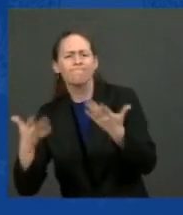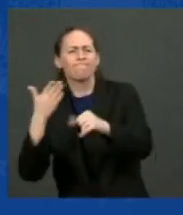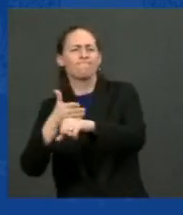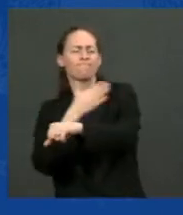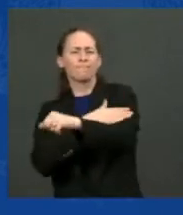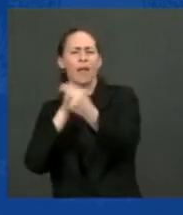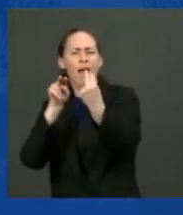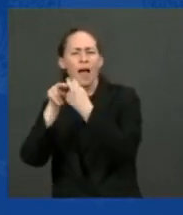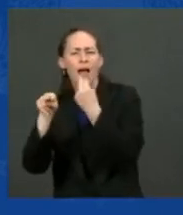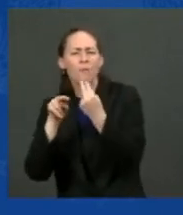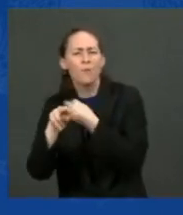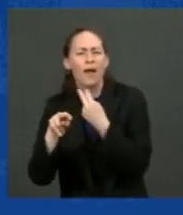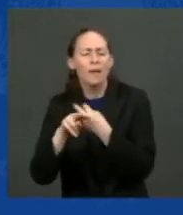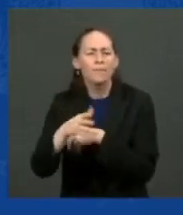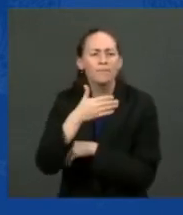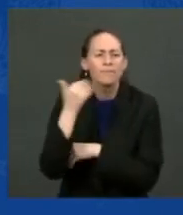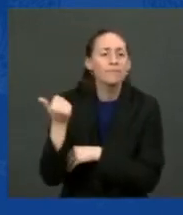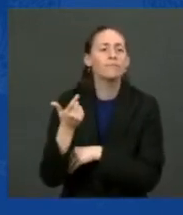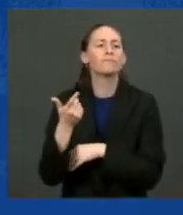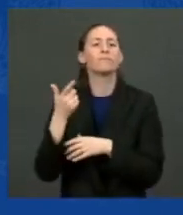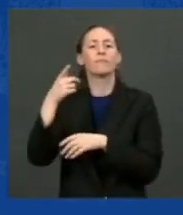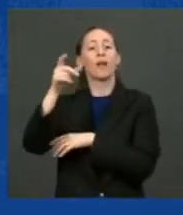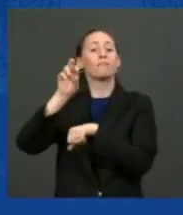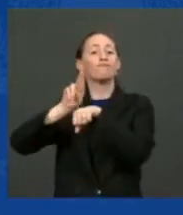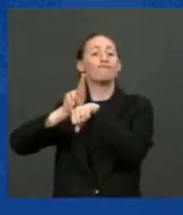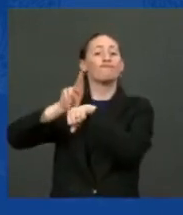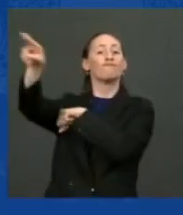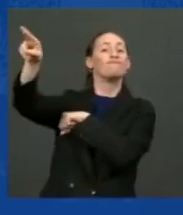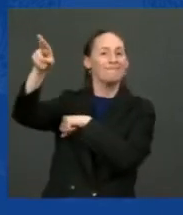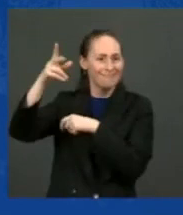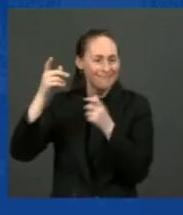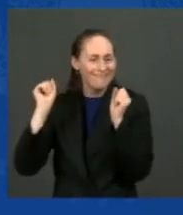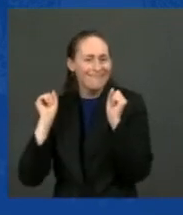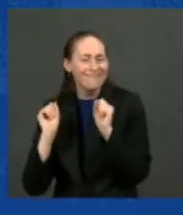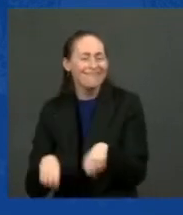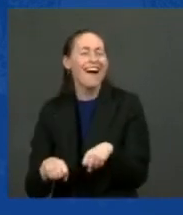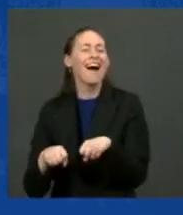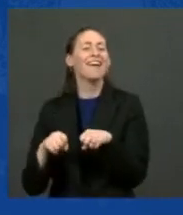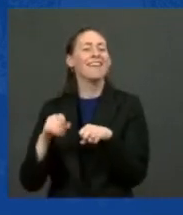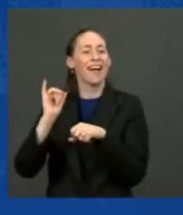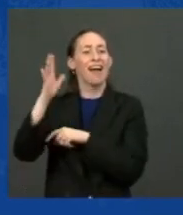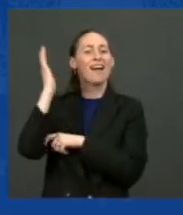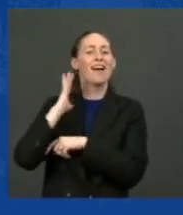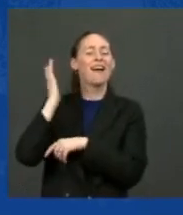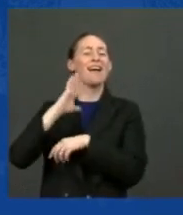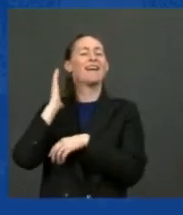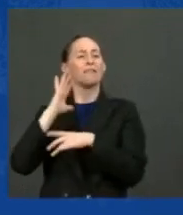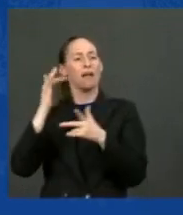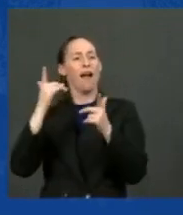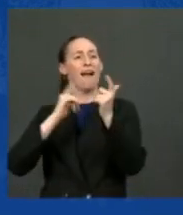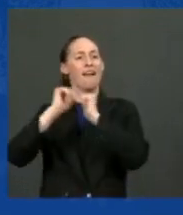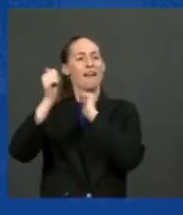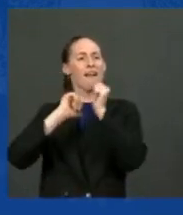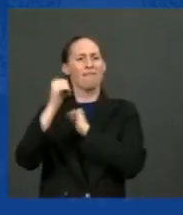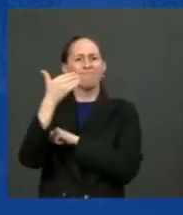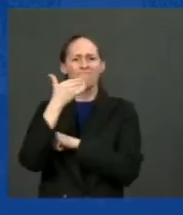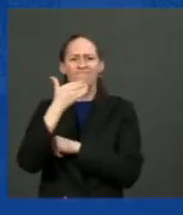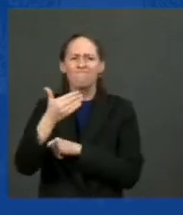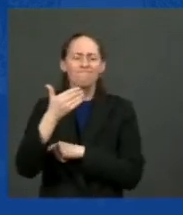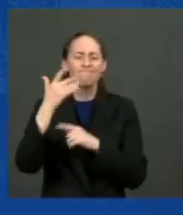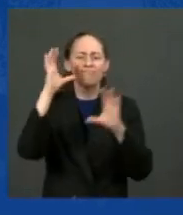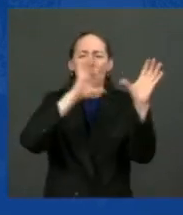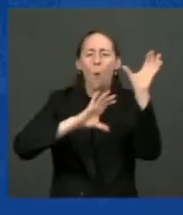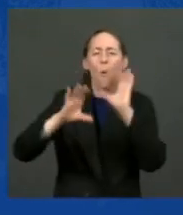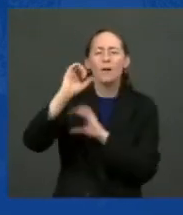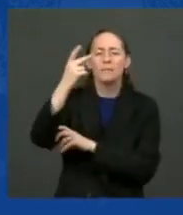We invested in the space race, which led to huge strides in technology. We invested in something called DARPA, a program